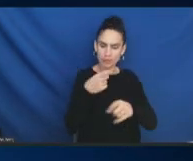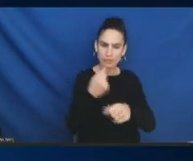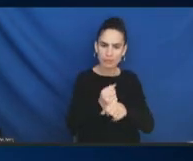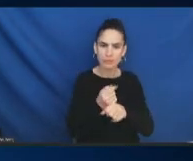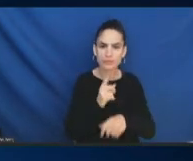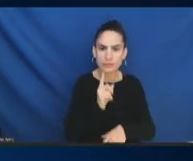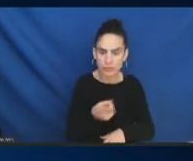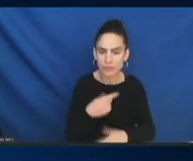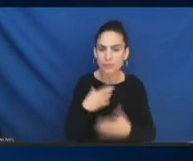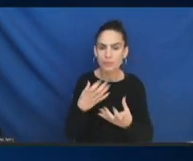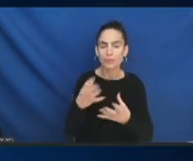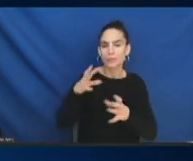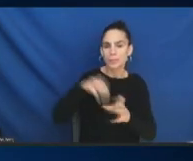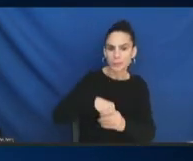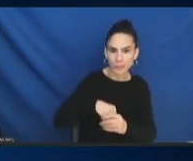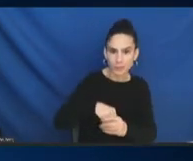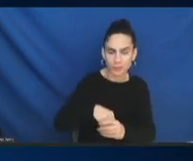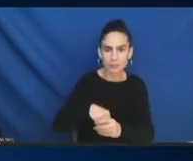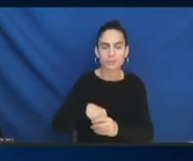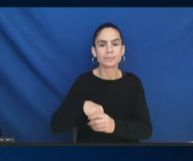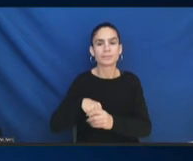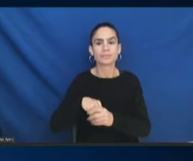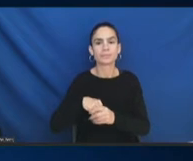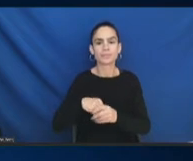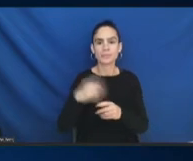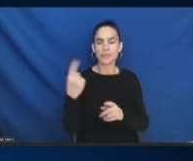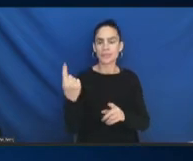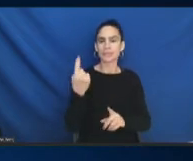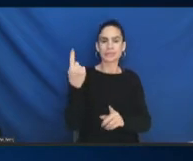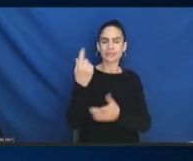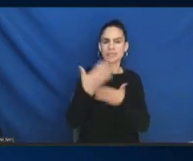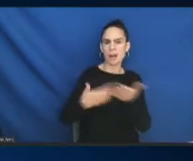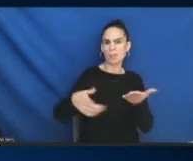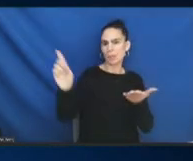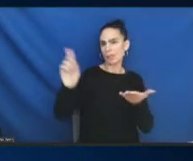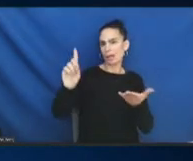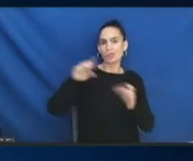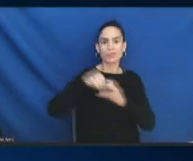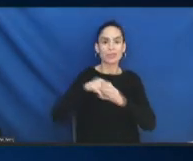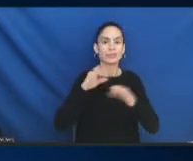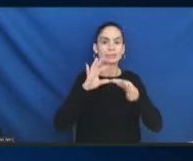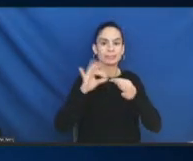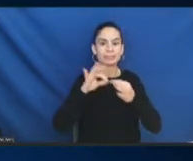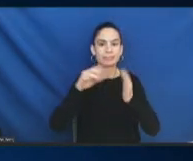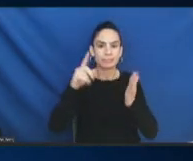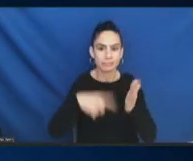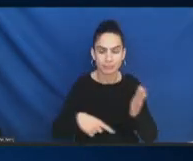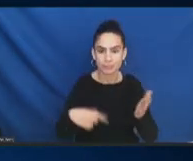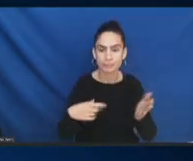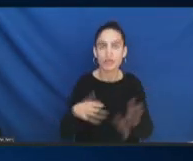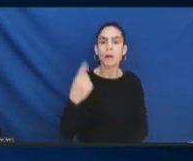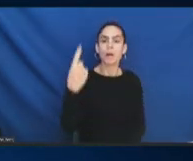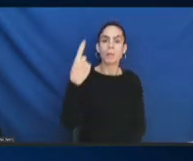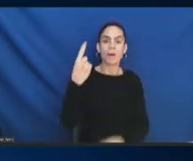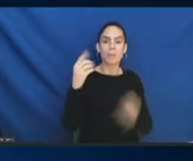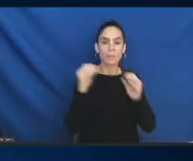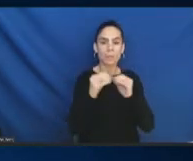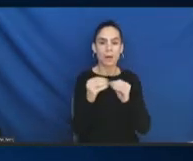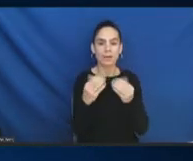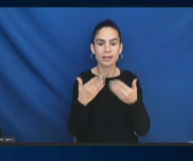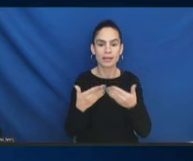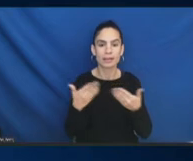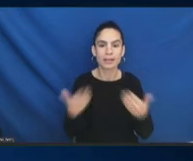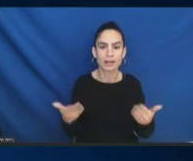in some statement. So, that's about it. Thank you. Oh, one more thing. In Hawaii, we did